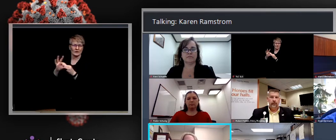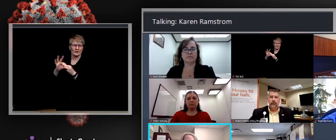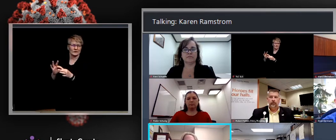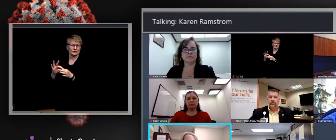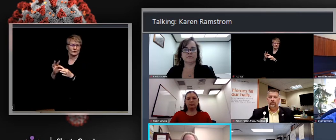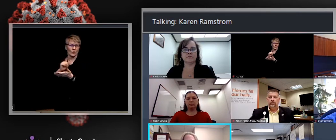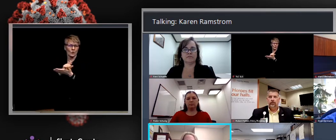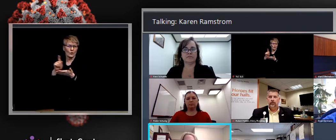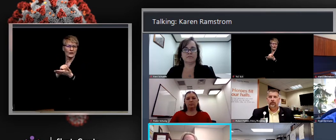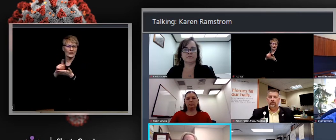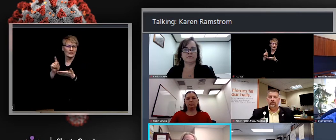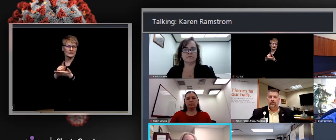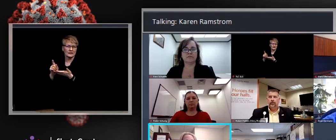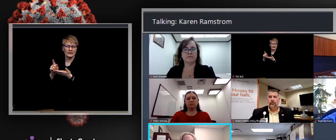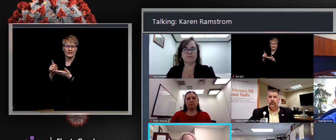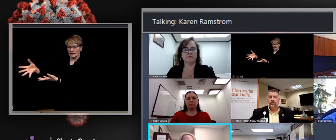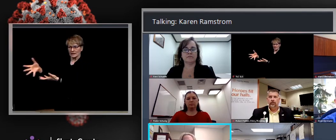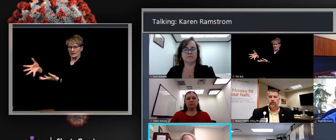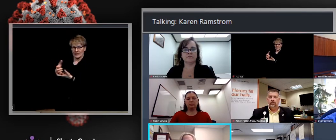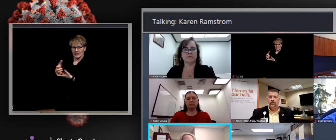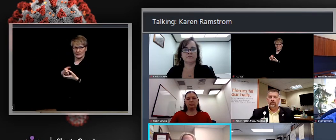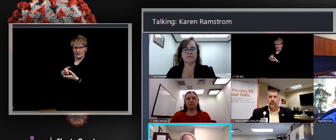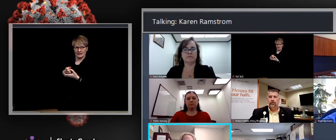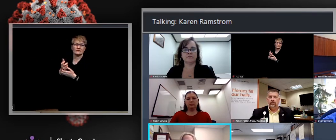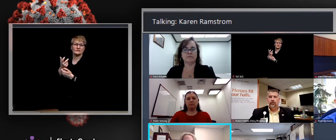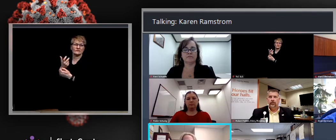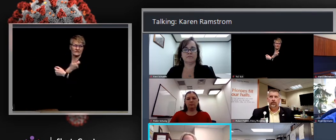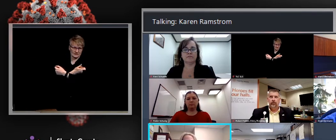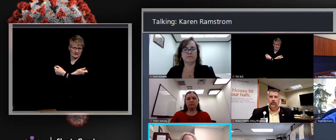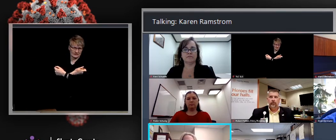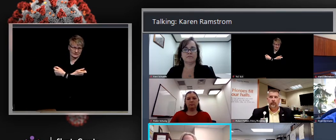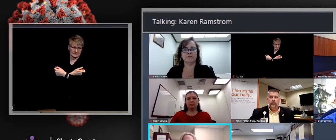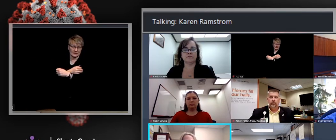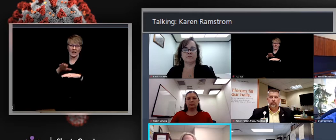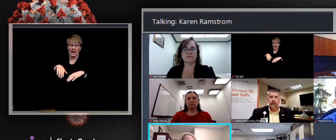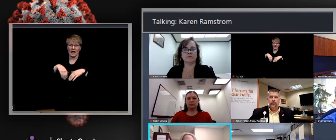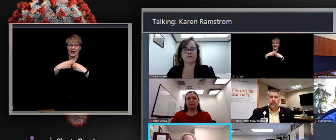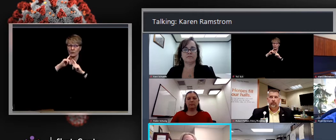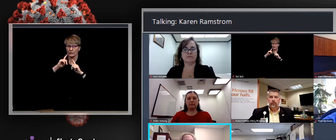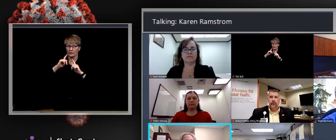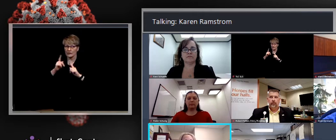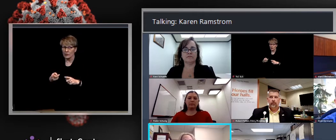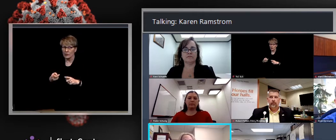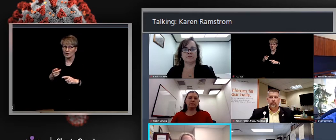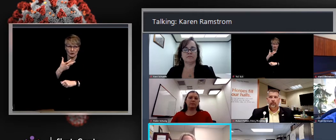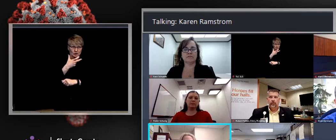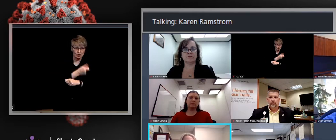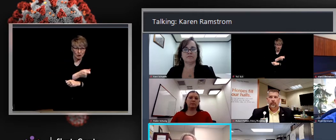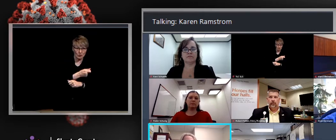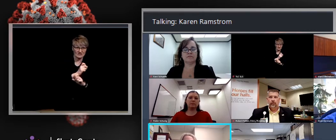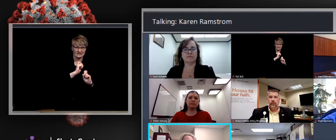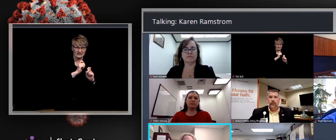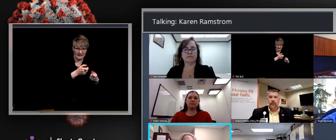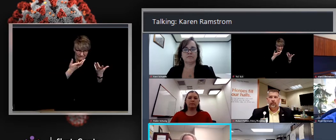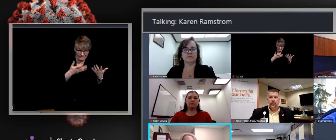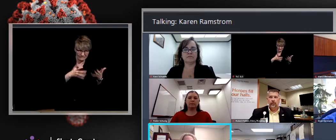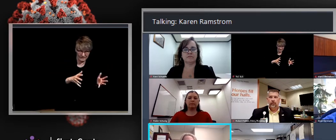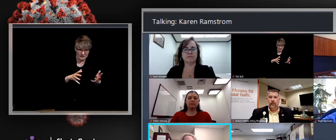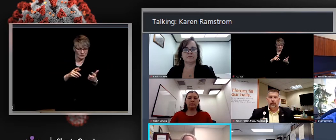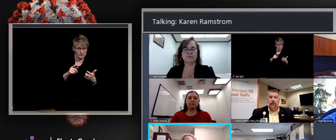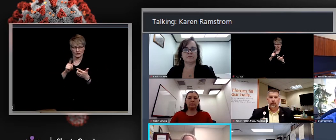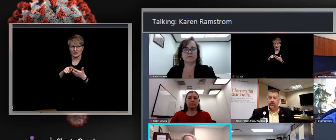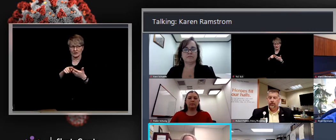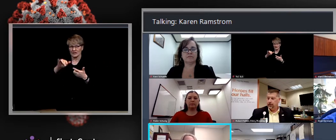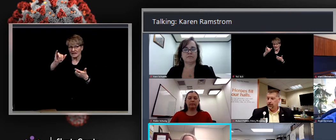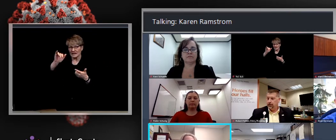reporting our doses administered and how we're reporting our inventory and how we're scheduling those appointments